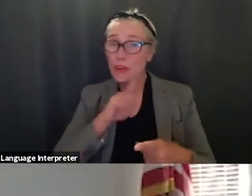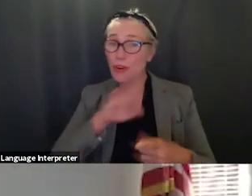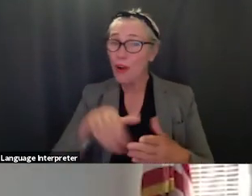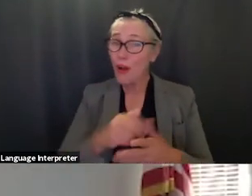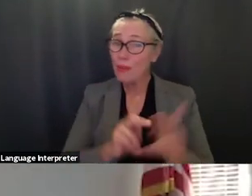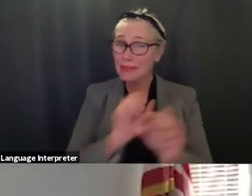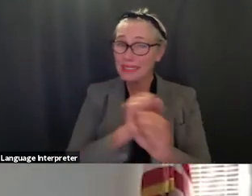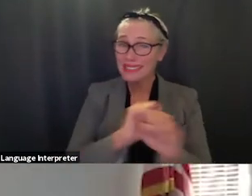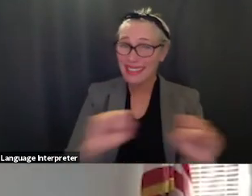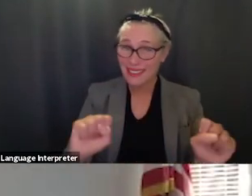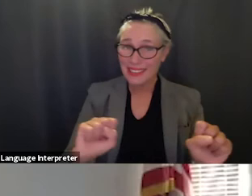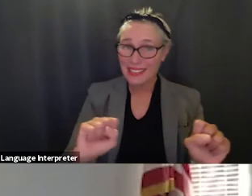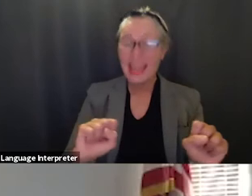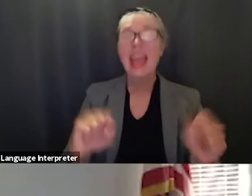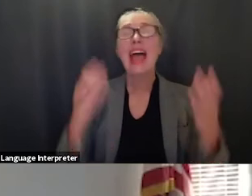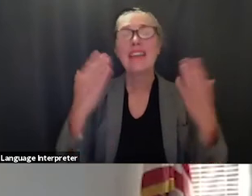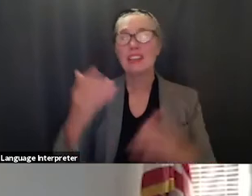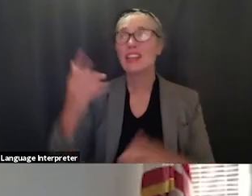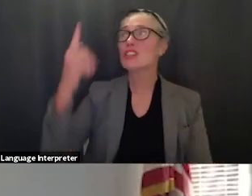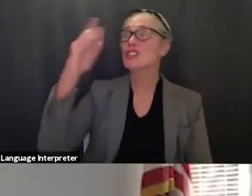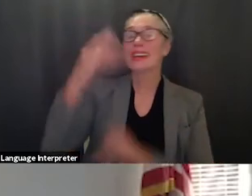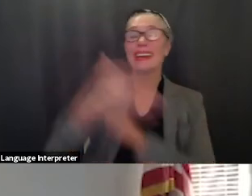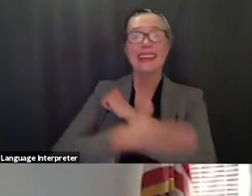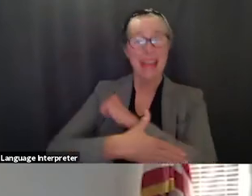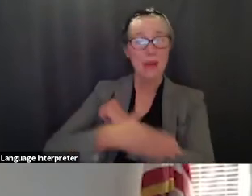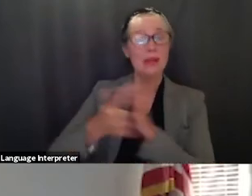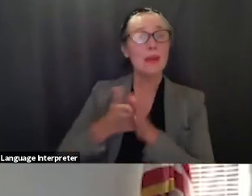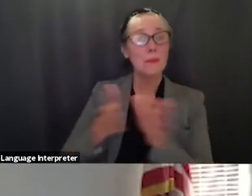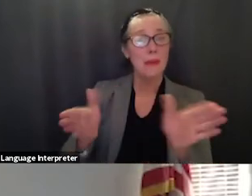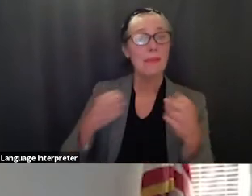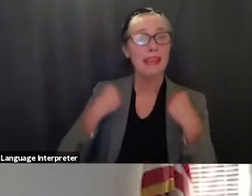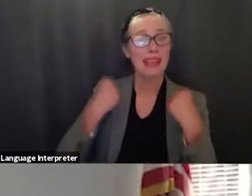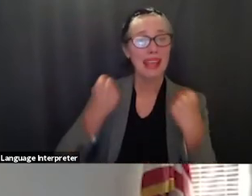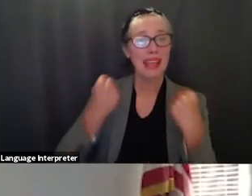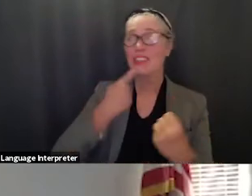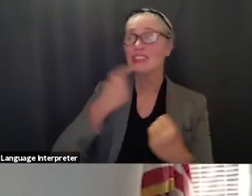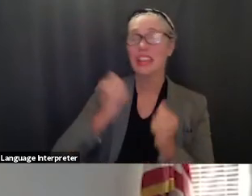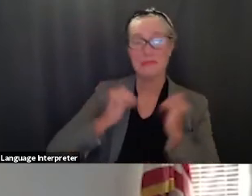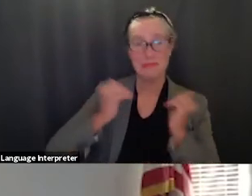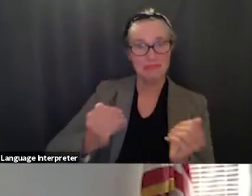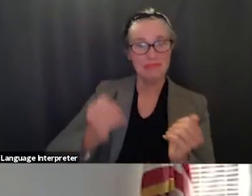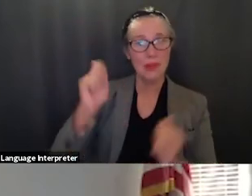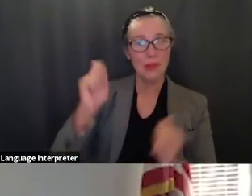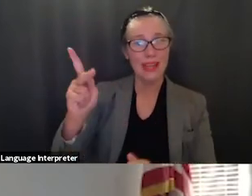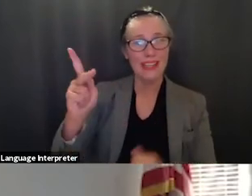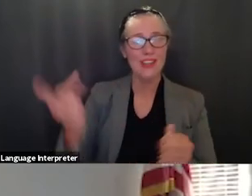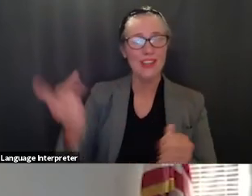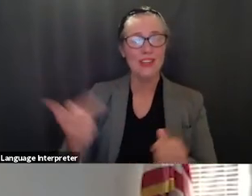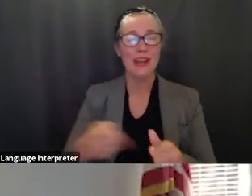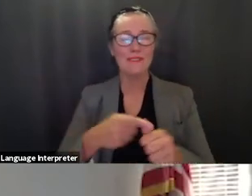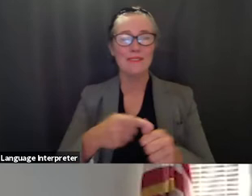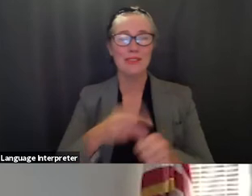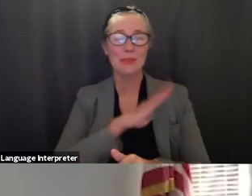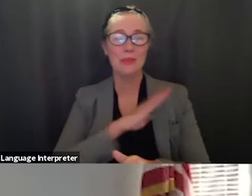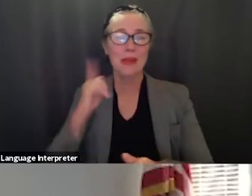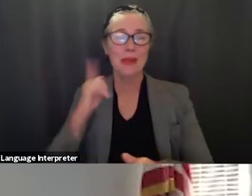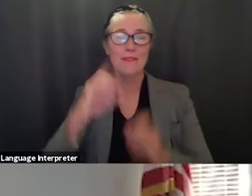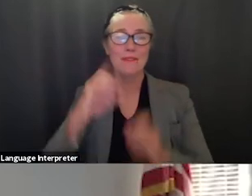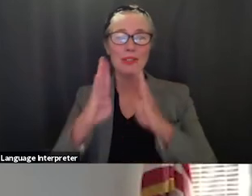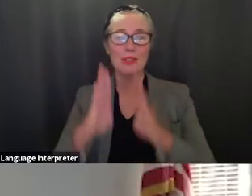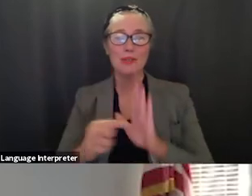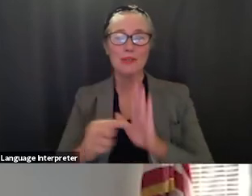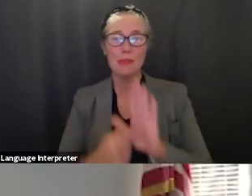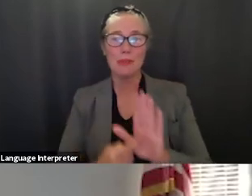and receive the go-ahead from county public health tonight is also the first board meeting for our student representative mr